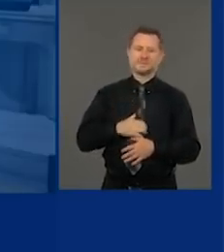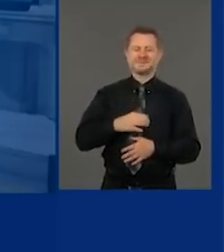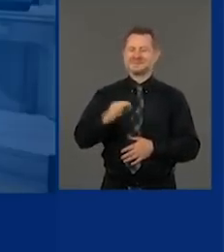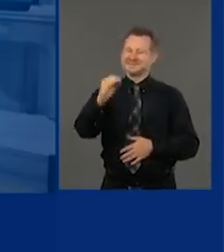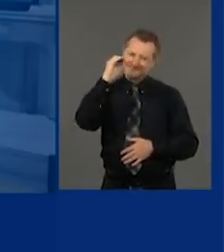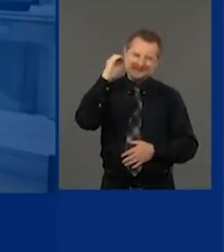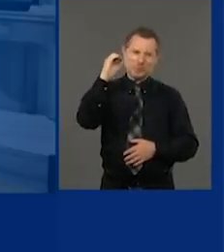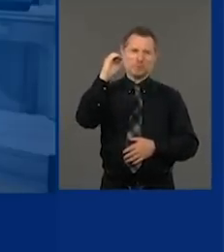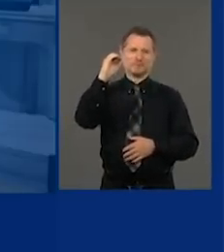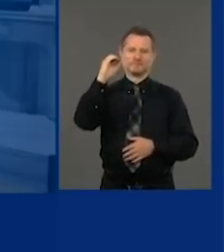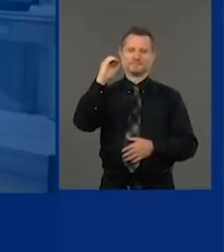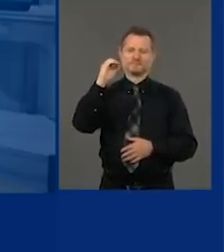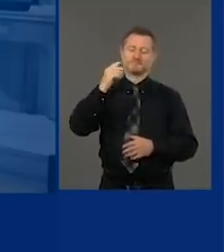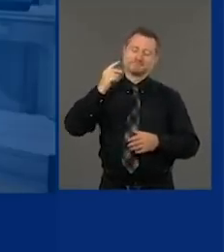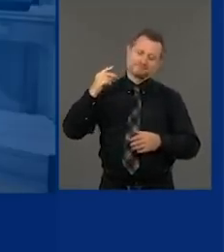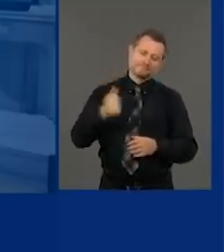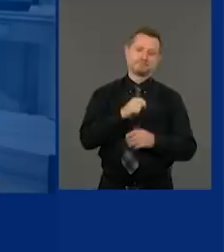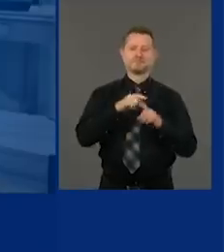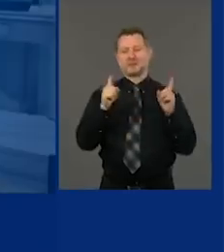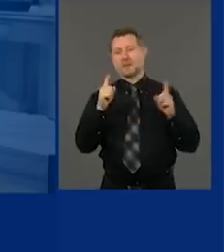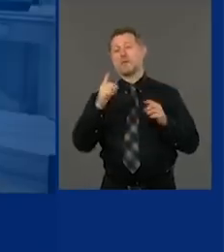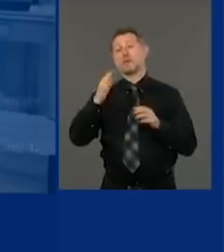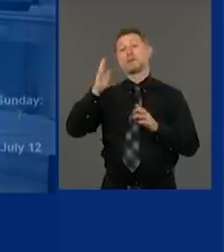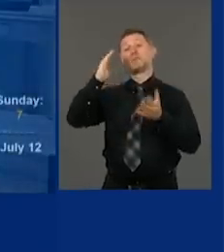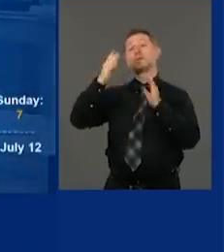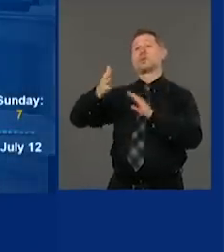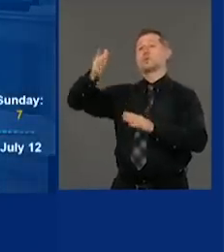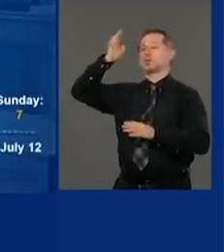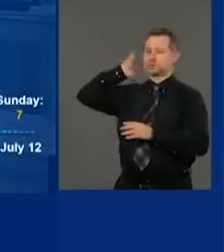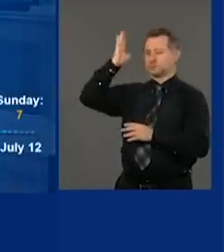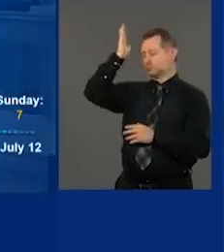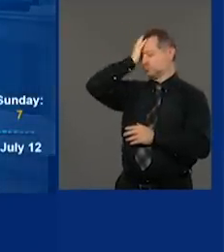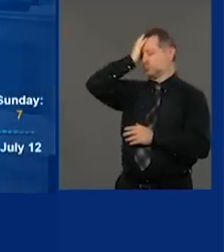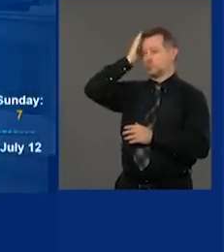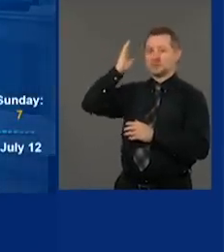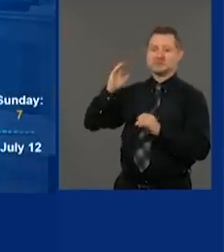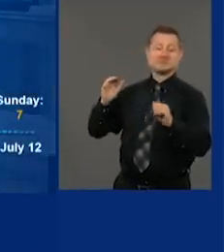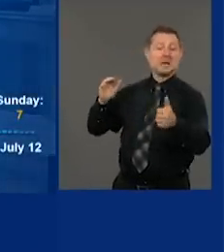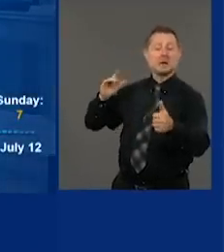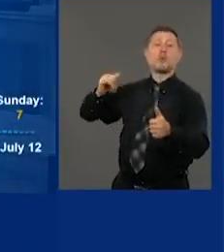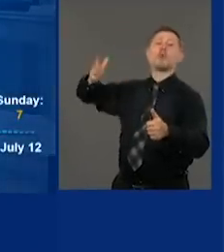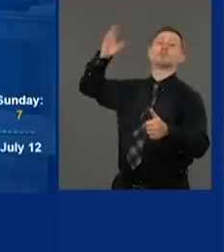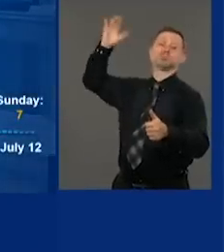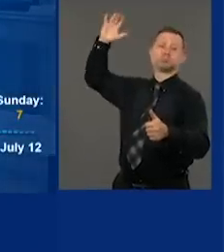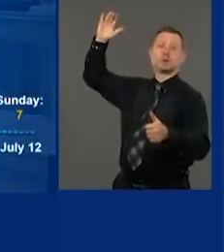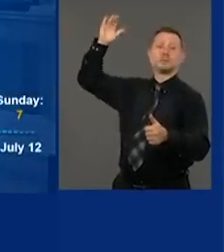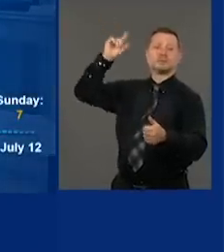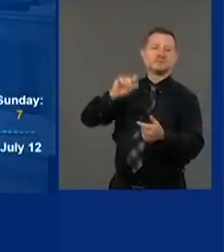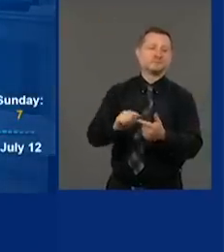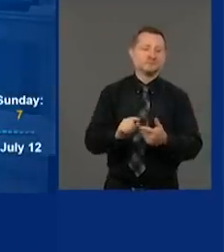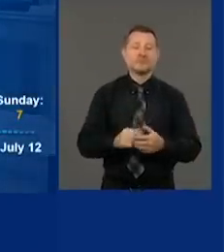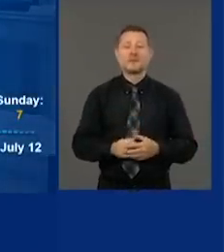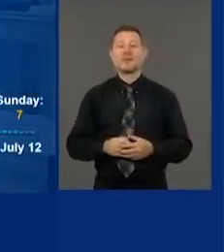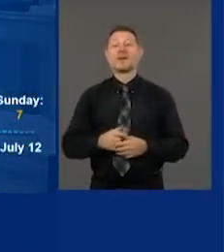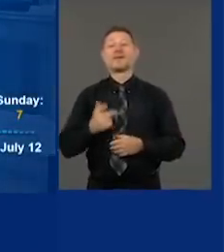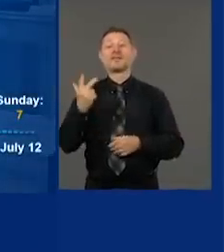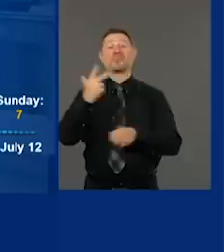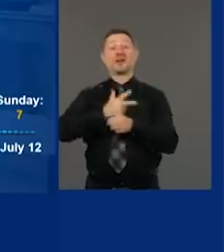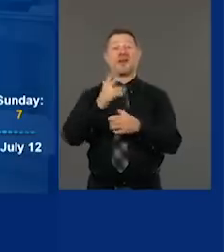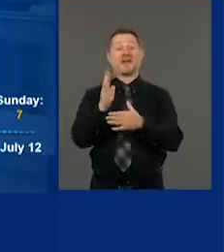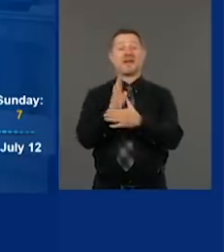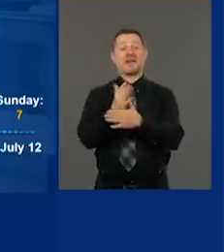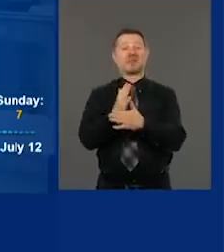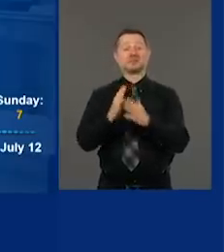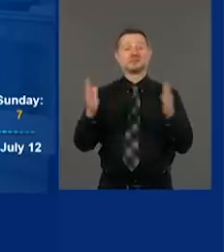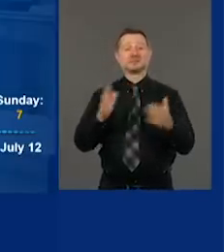but compared to where we have been, that is a very good place to be. You look at the three-day average